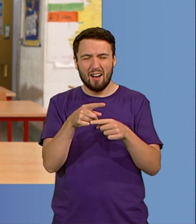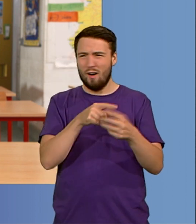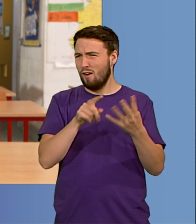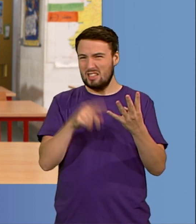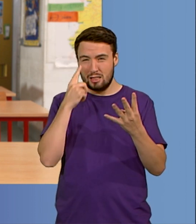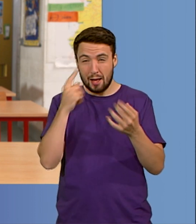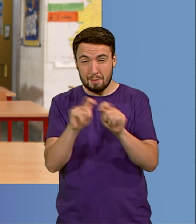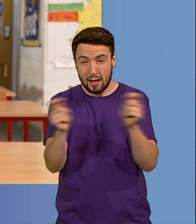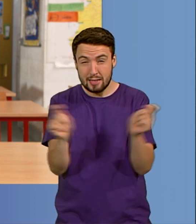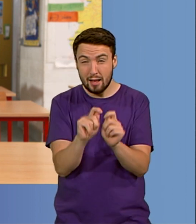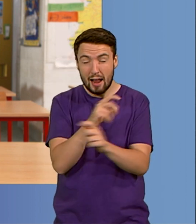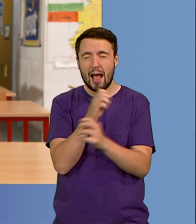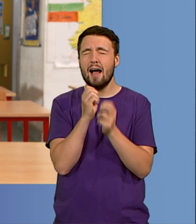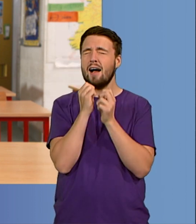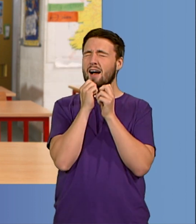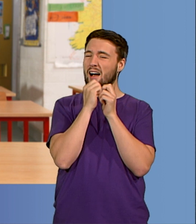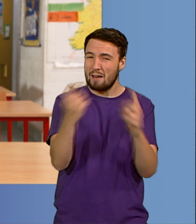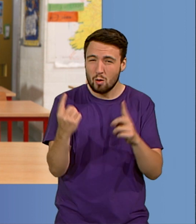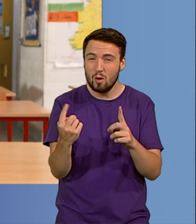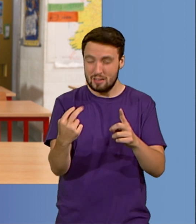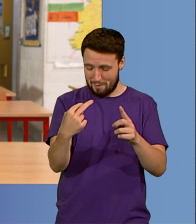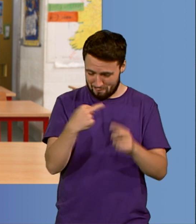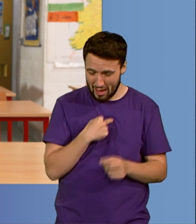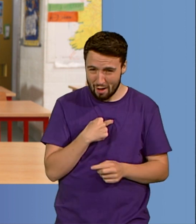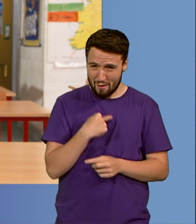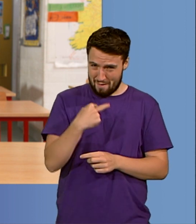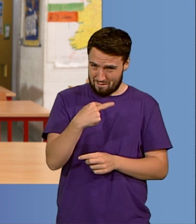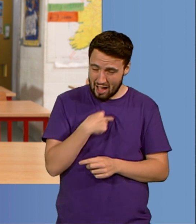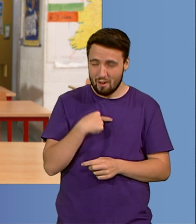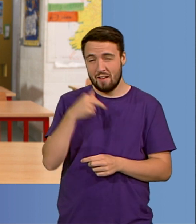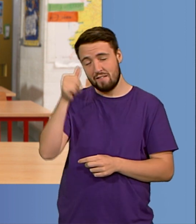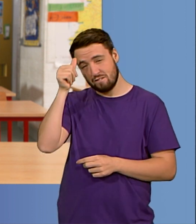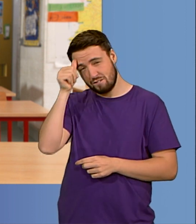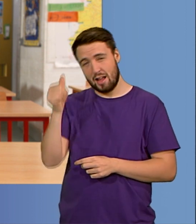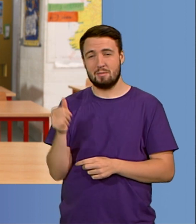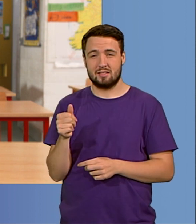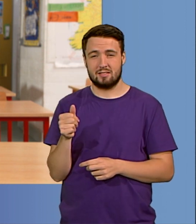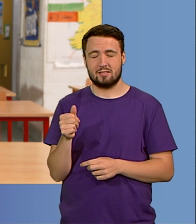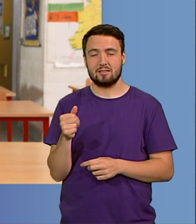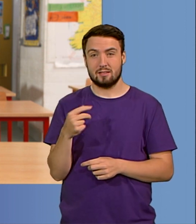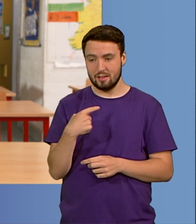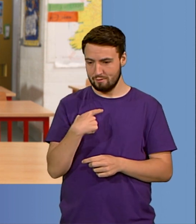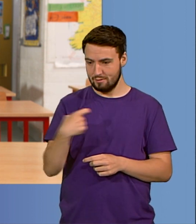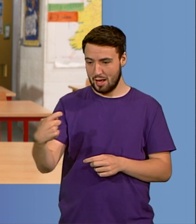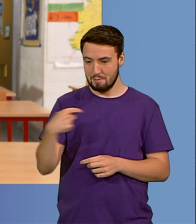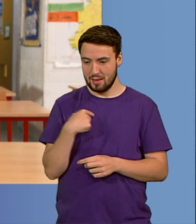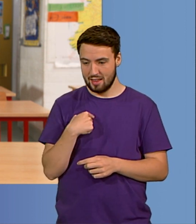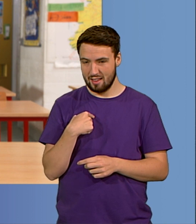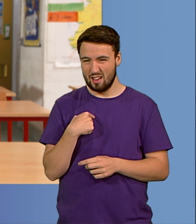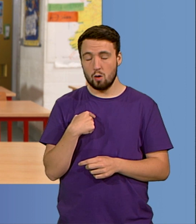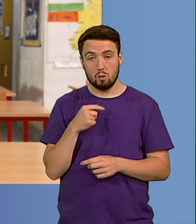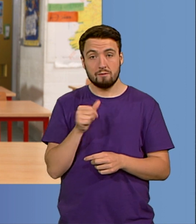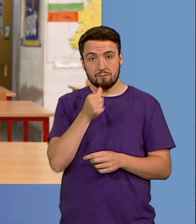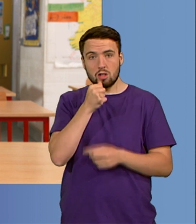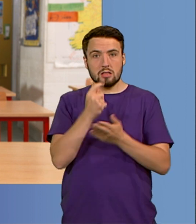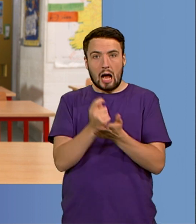very famous people and I was invited. It was the first time ever that somebody like me got to